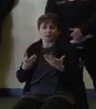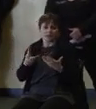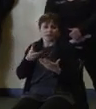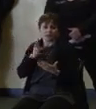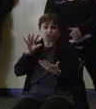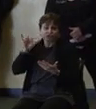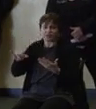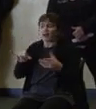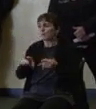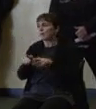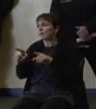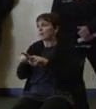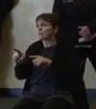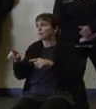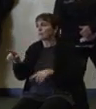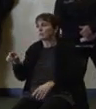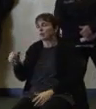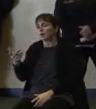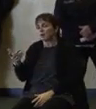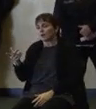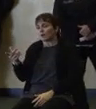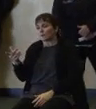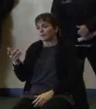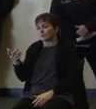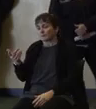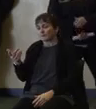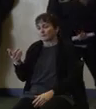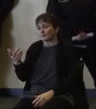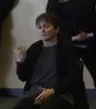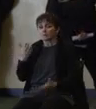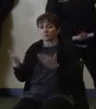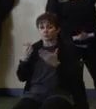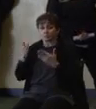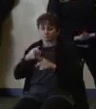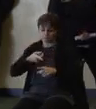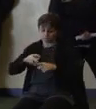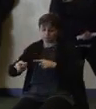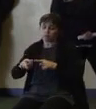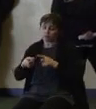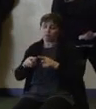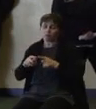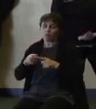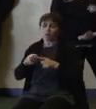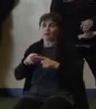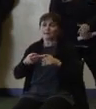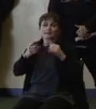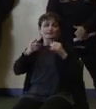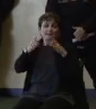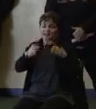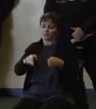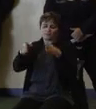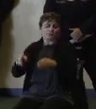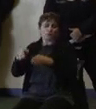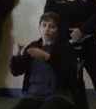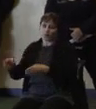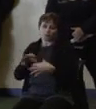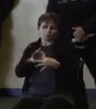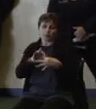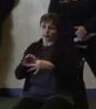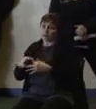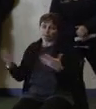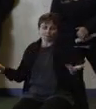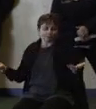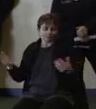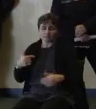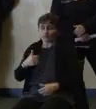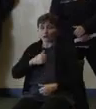almost entirely and exclusively related to the very particular circumstances of the individual. So we'd love to follow up with you. We'd